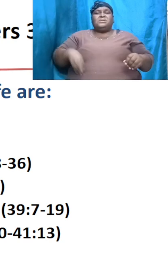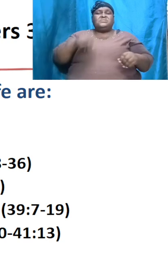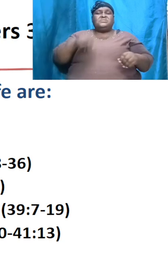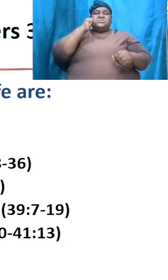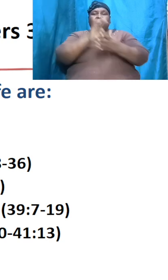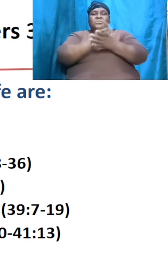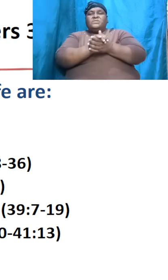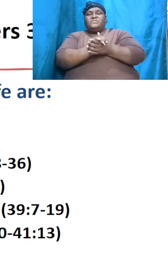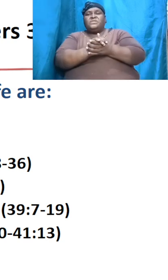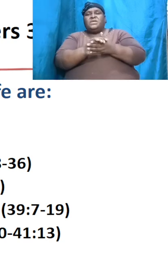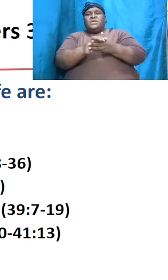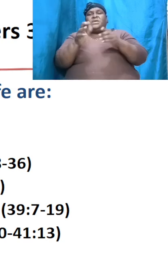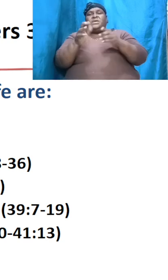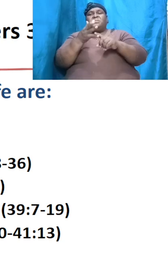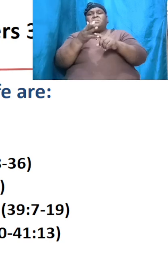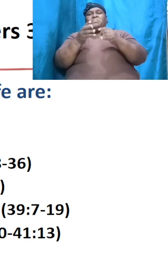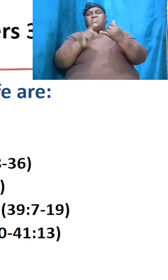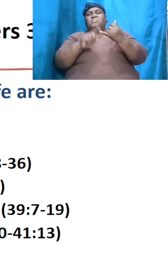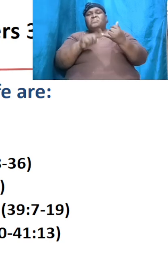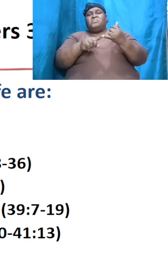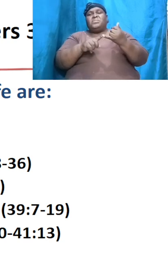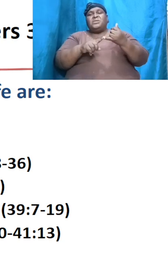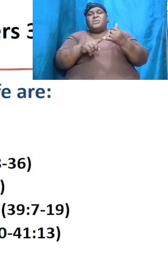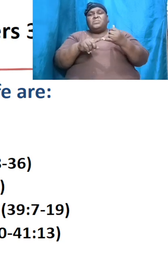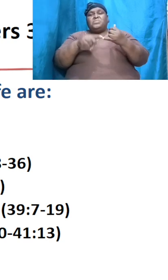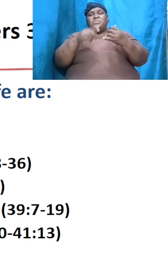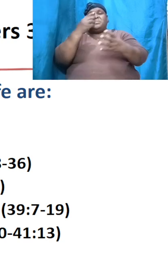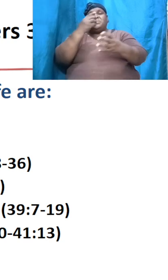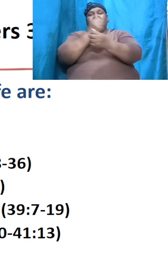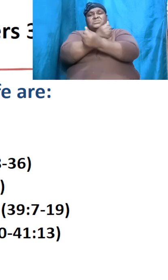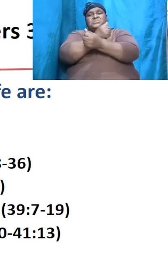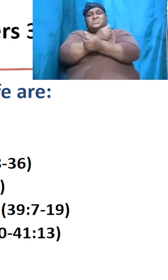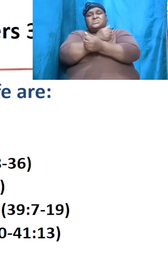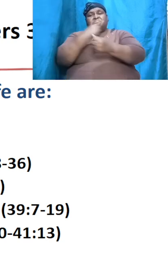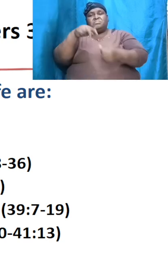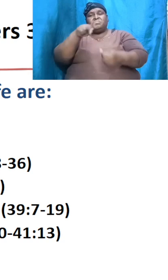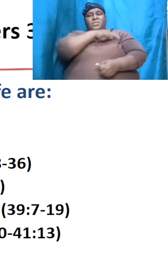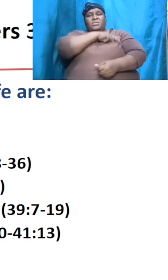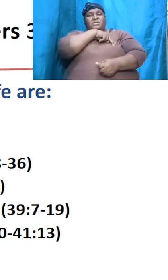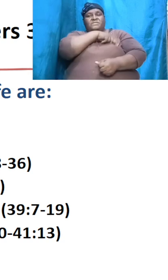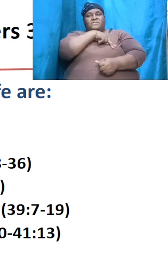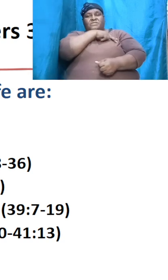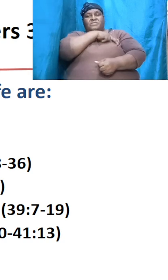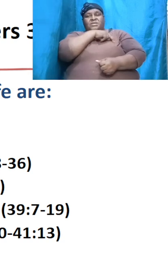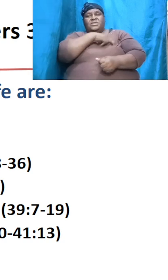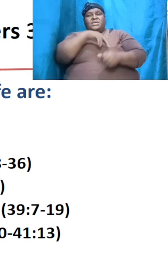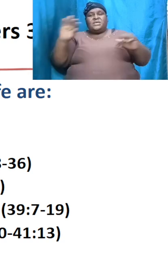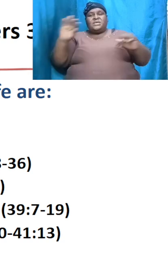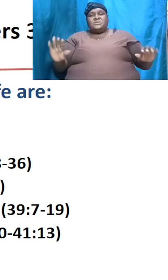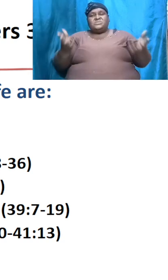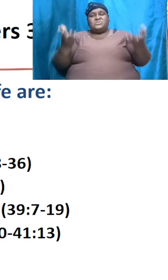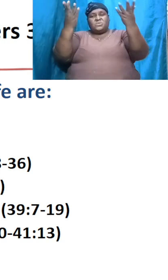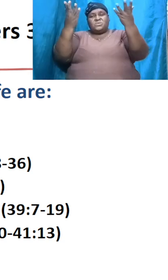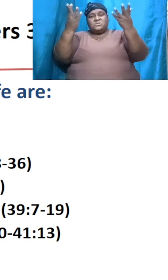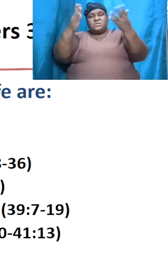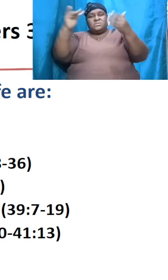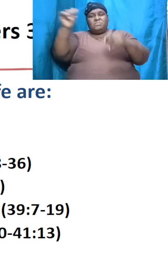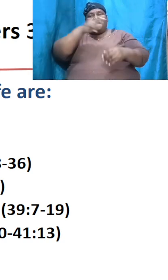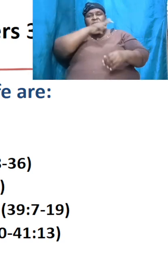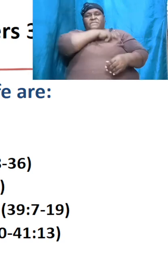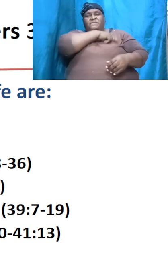he was imprisoned by Potiphar and ultimately he was exalted